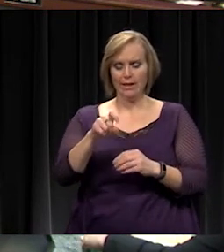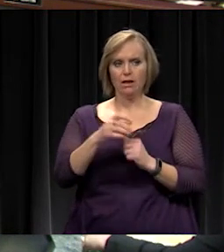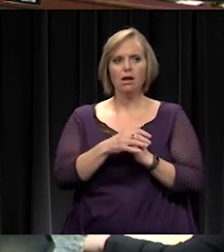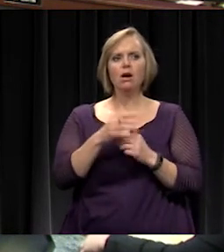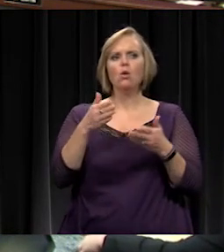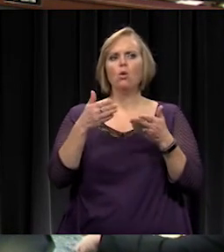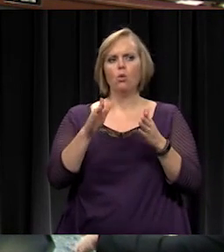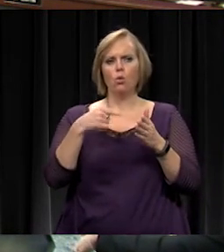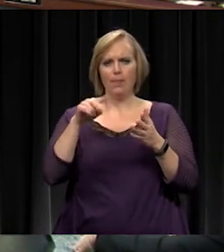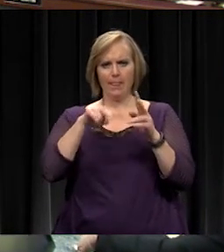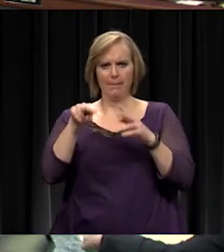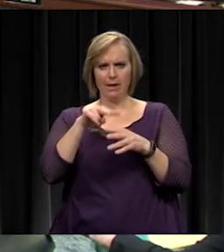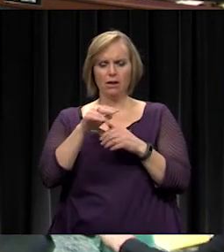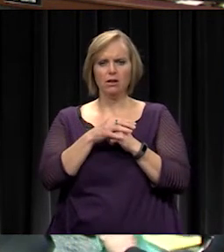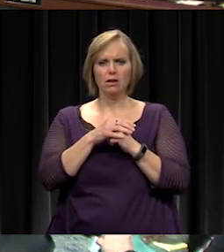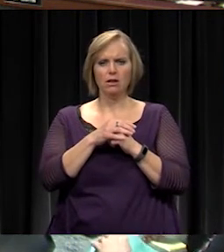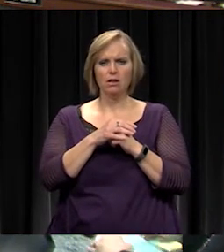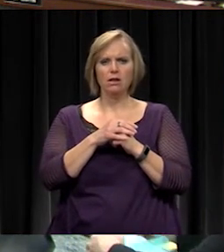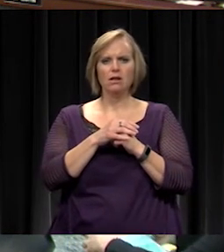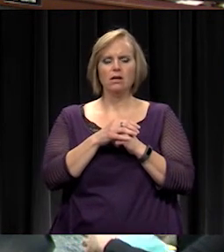look here. Hang on. 14 or 71.